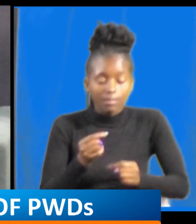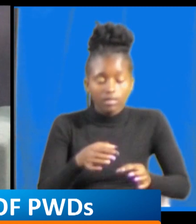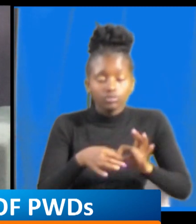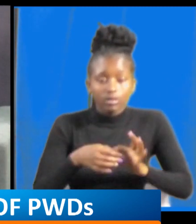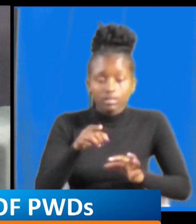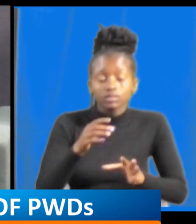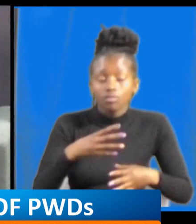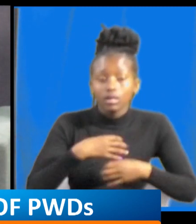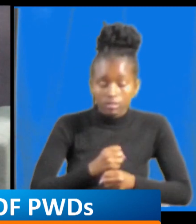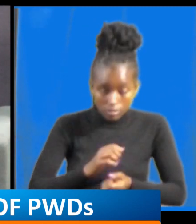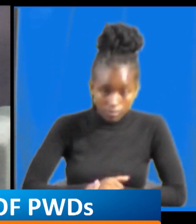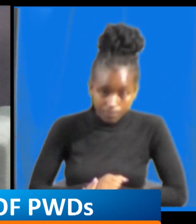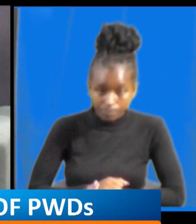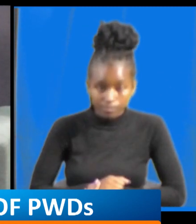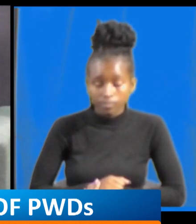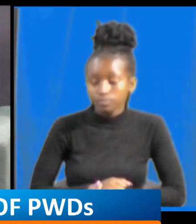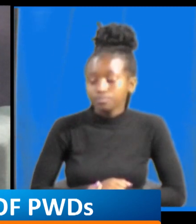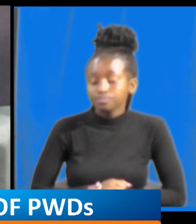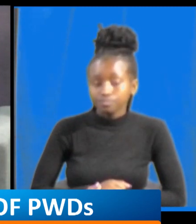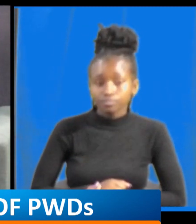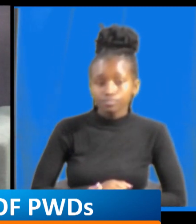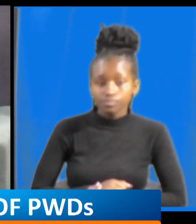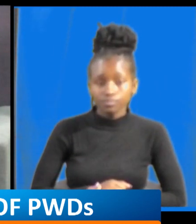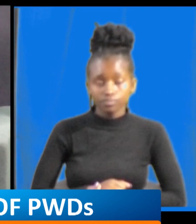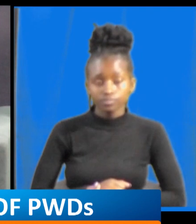benefit that may be or the importance of joining APDK